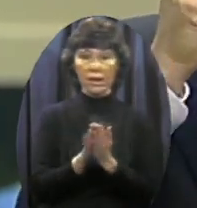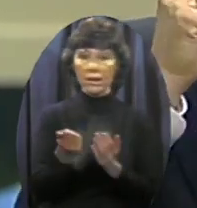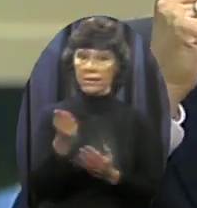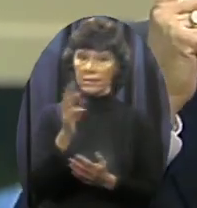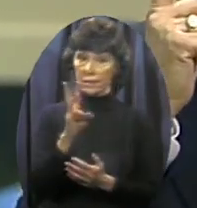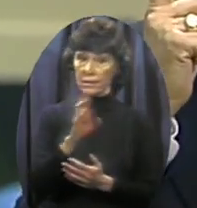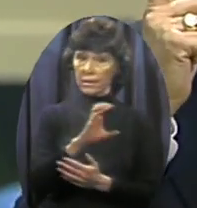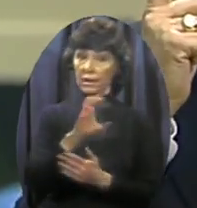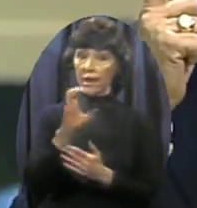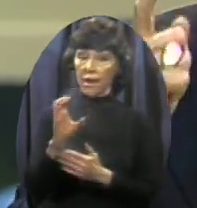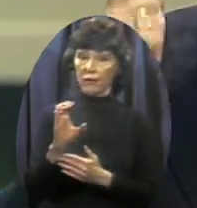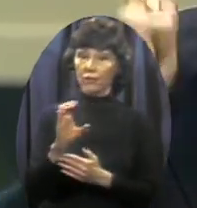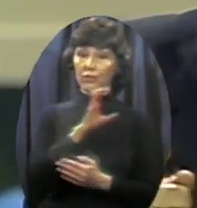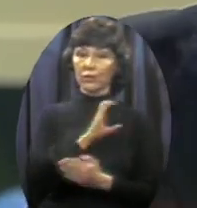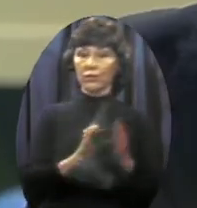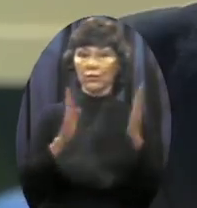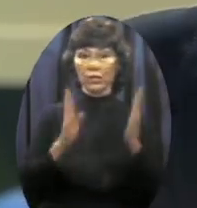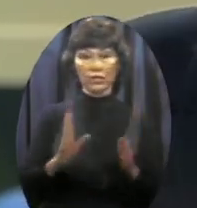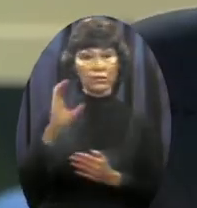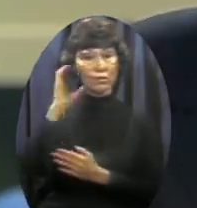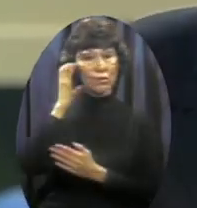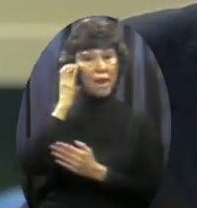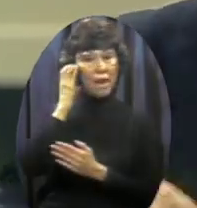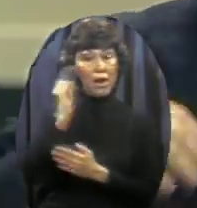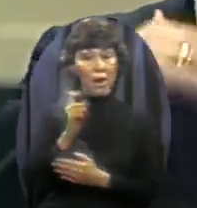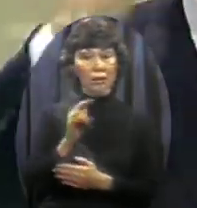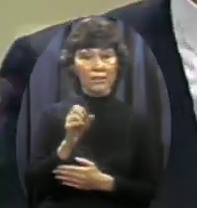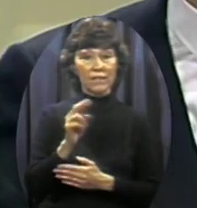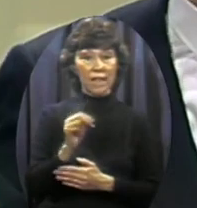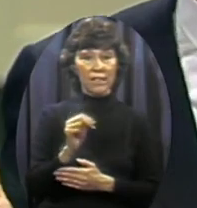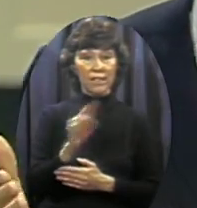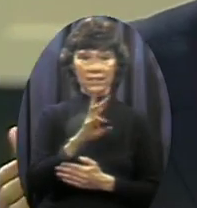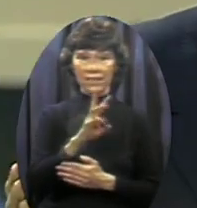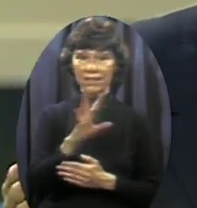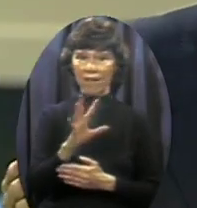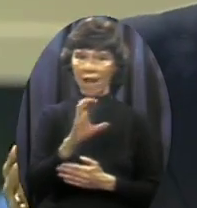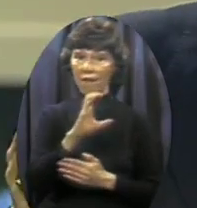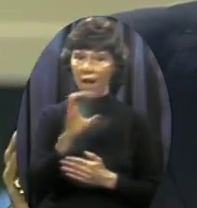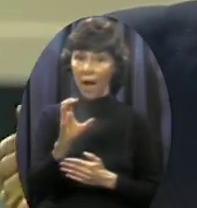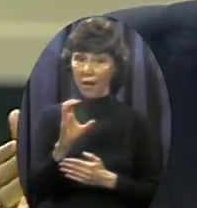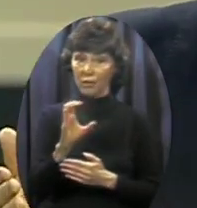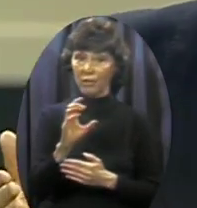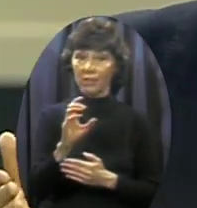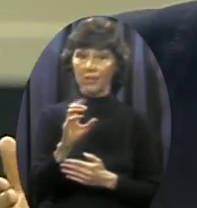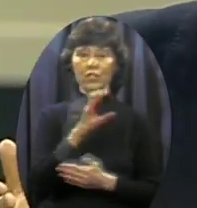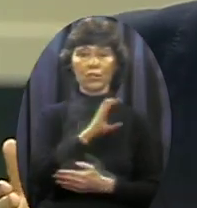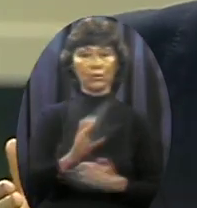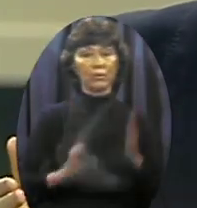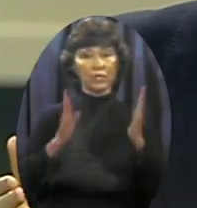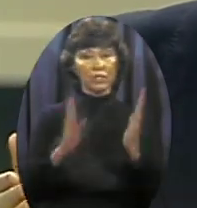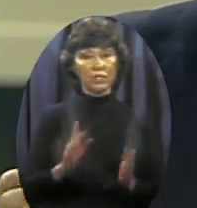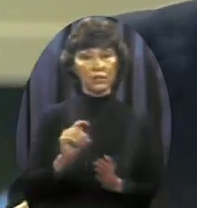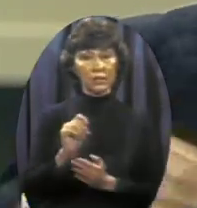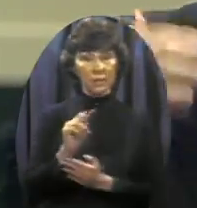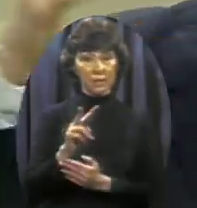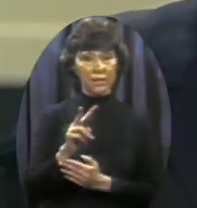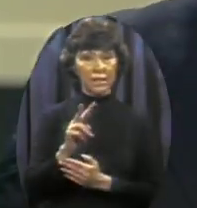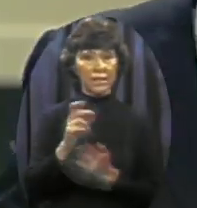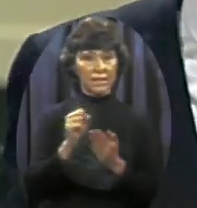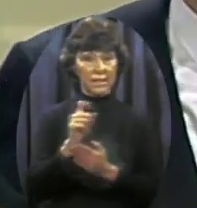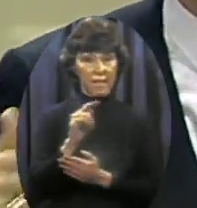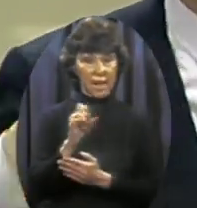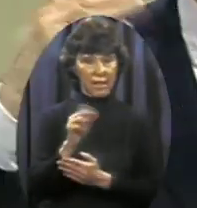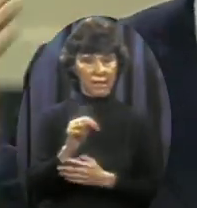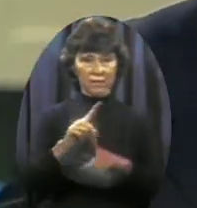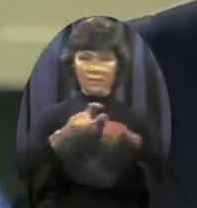ones signing on once a week There are 65 Christian television stations A new ones signing on every month in this nation And on and